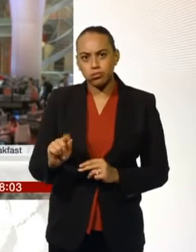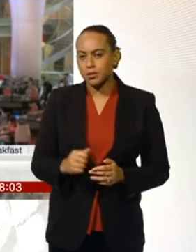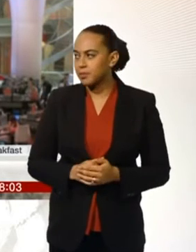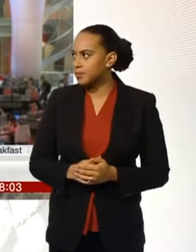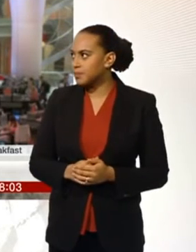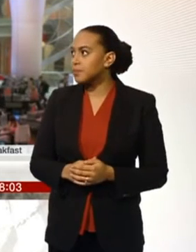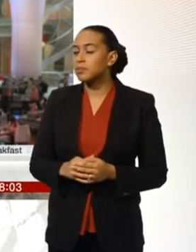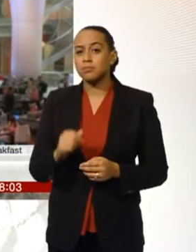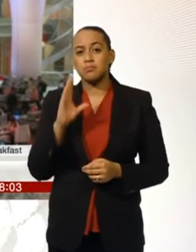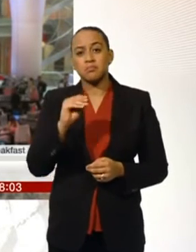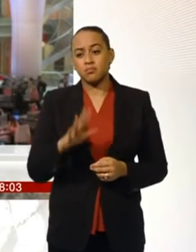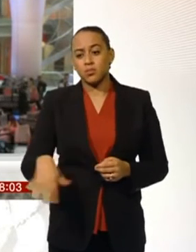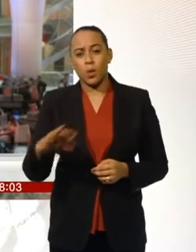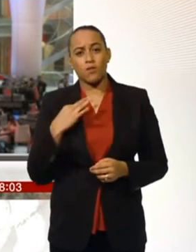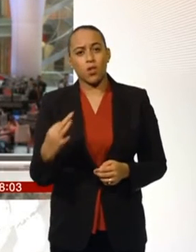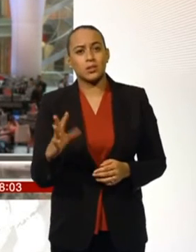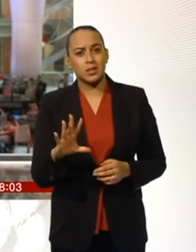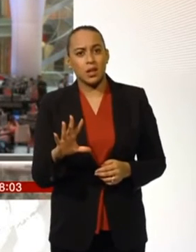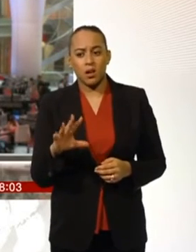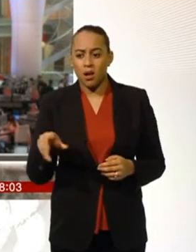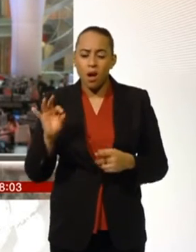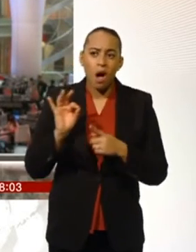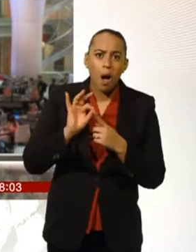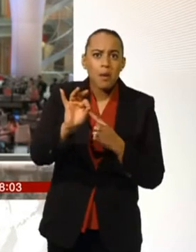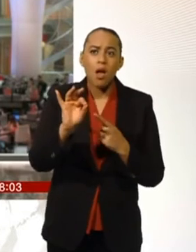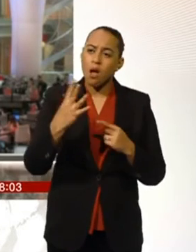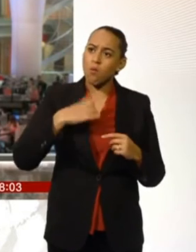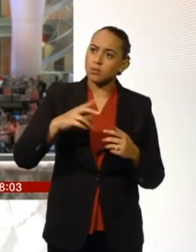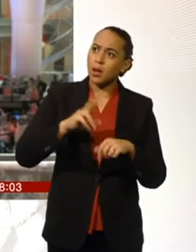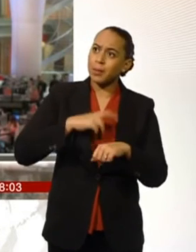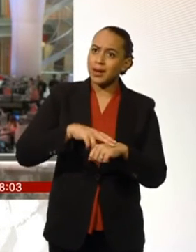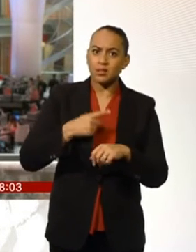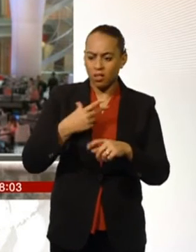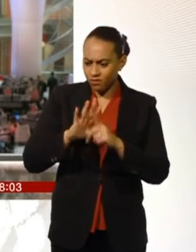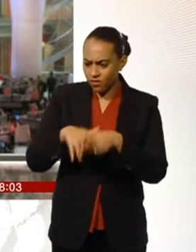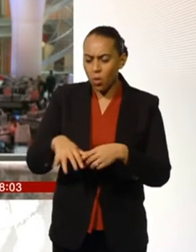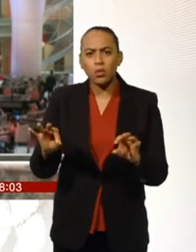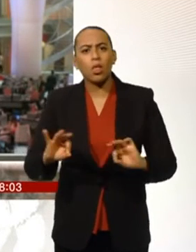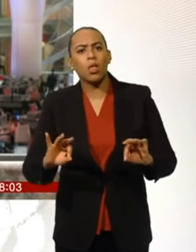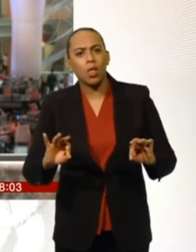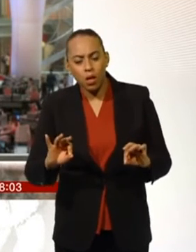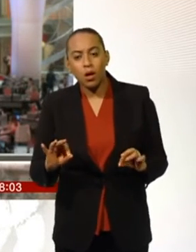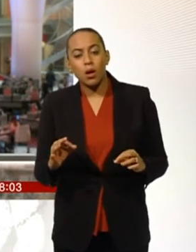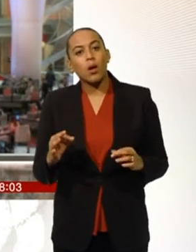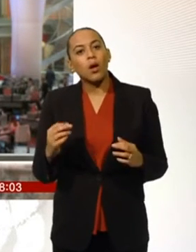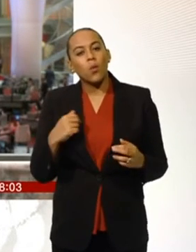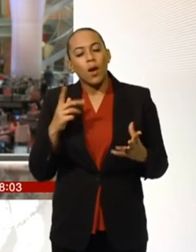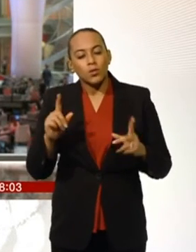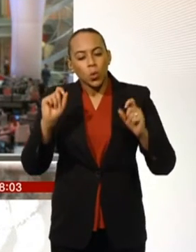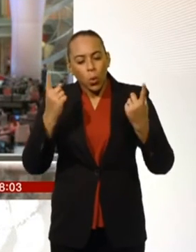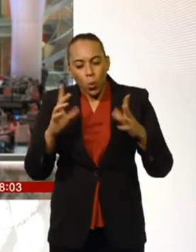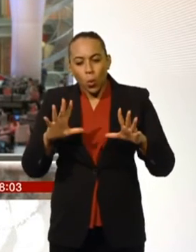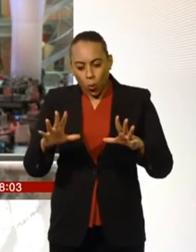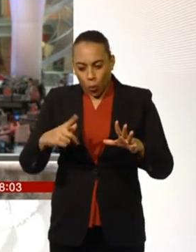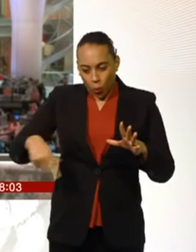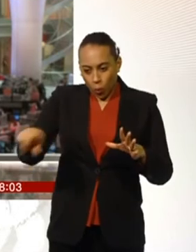volunteers. They all apply to do it. They're not forced to do it at all. And we just need to understand what we're doing for them